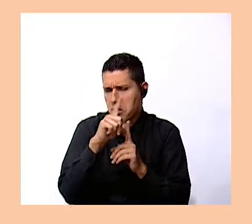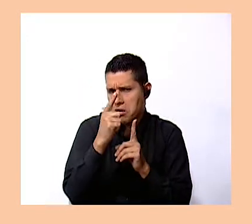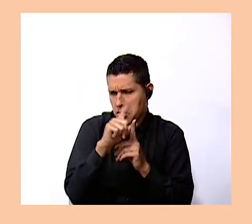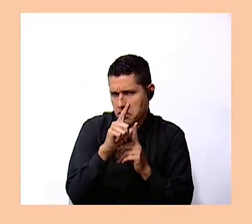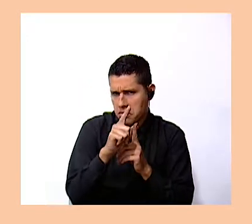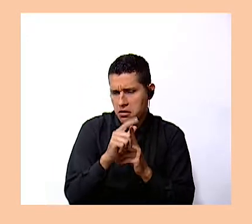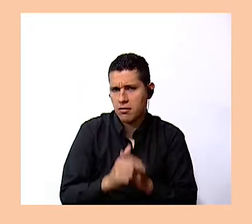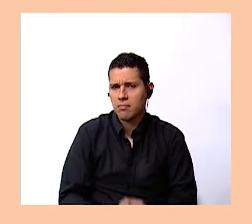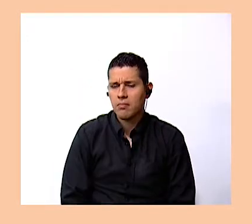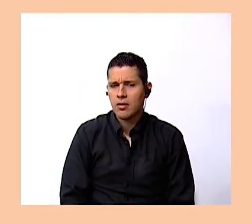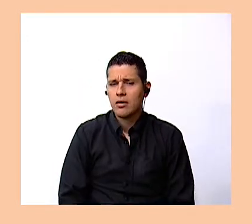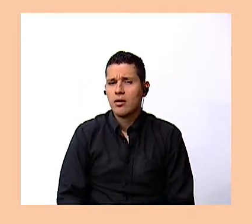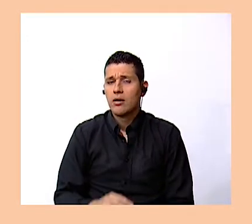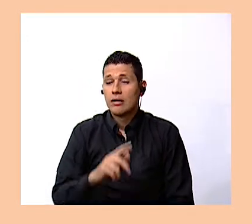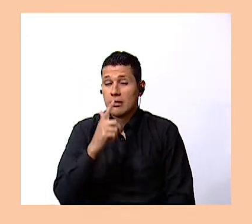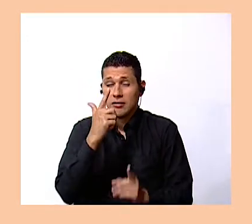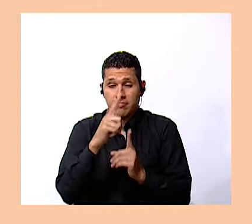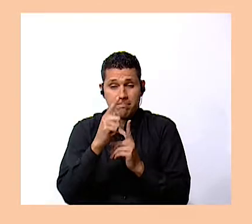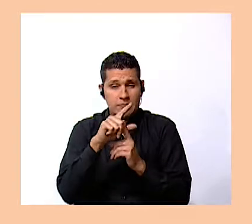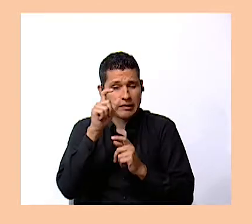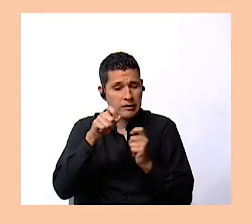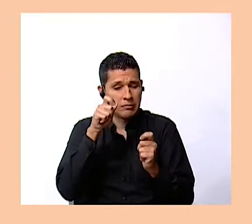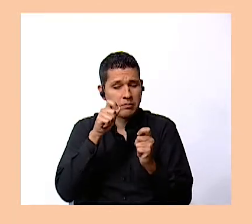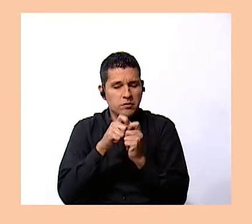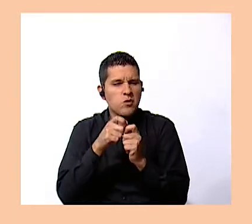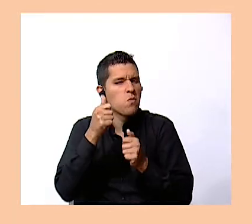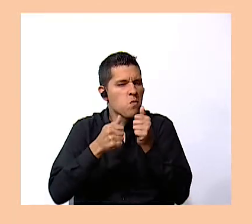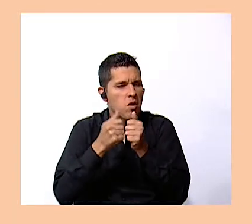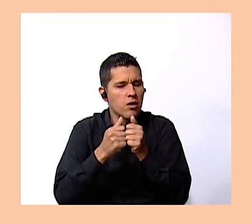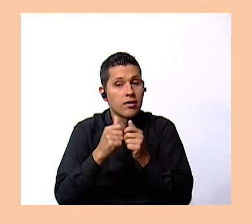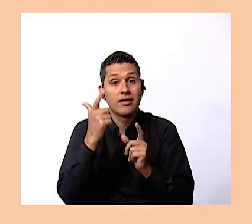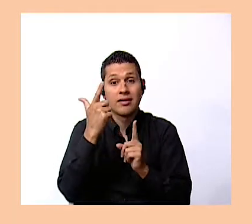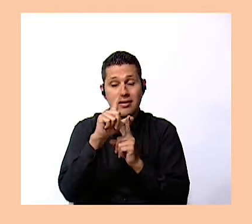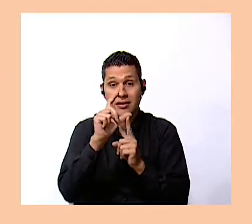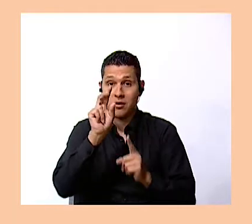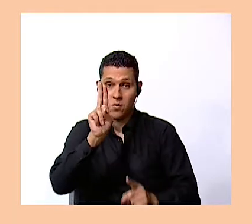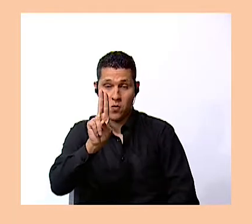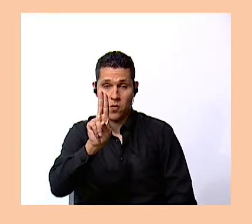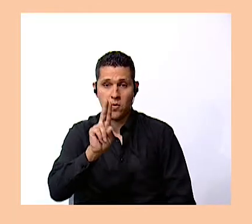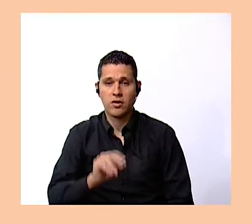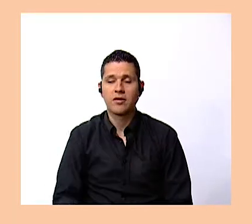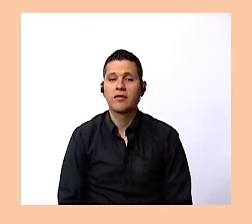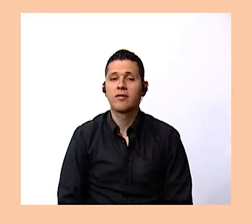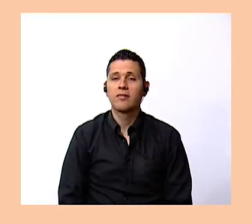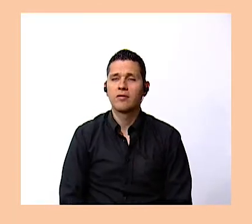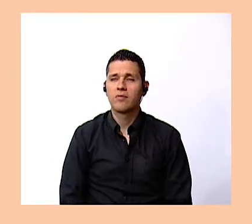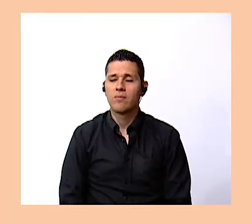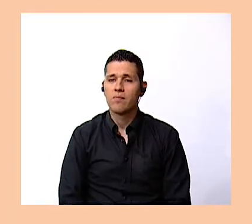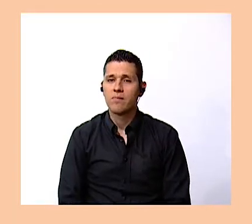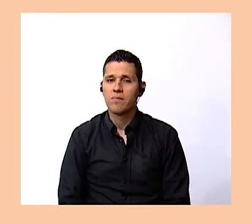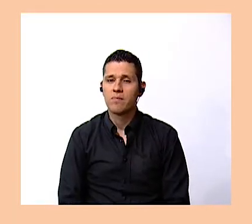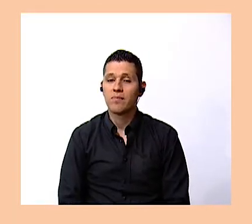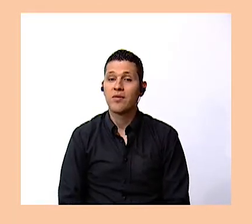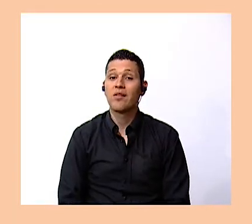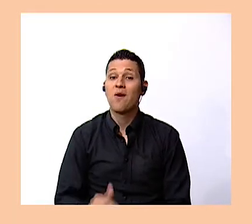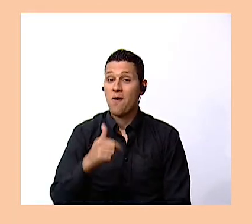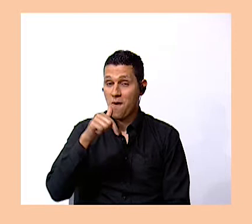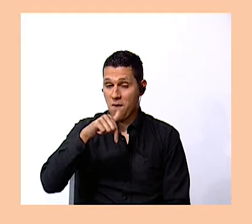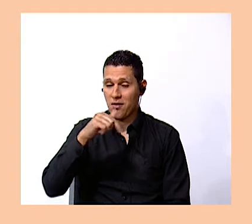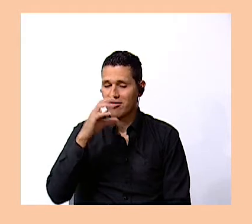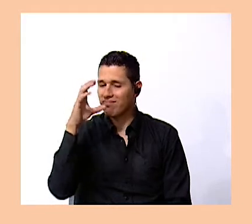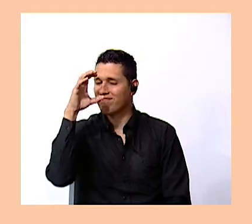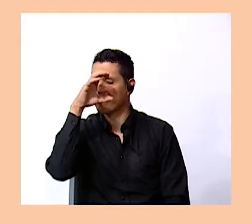la letra u ok la letra u and we have the self regulation riddle